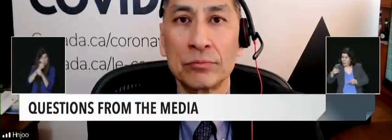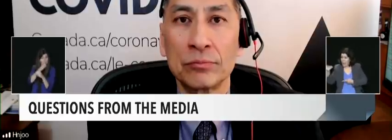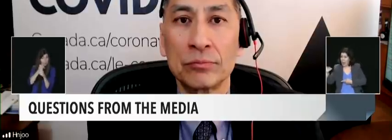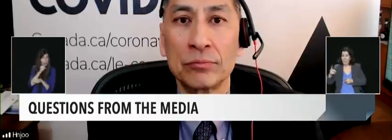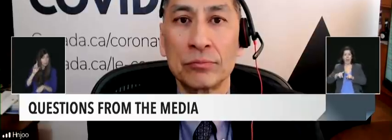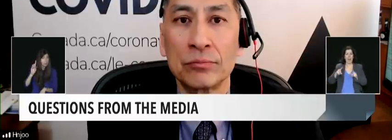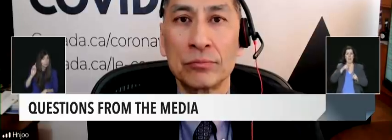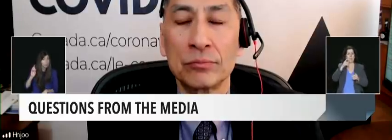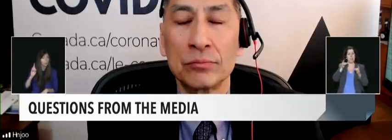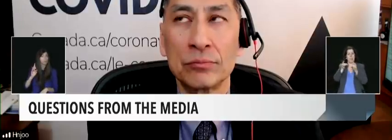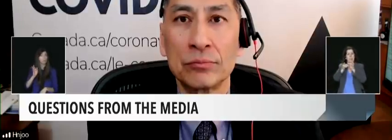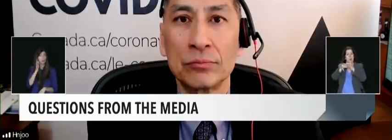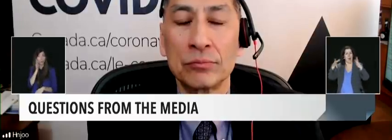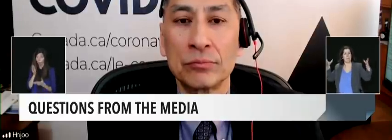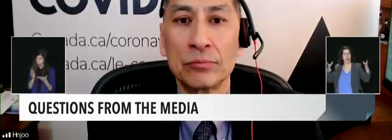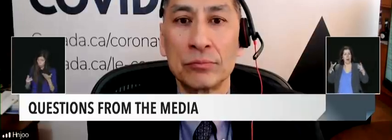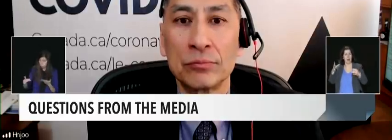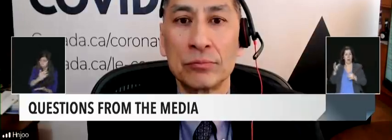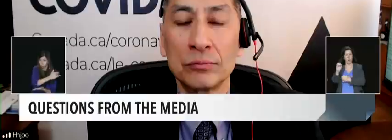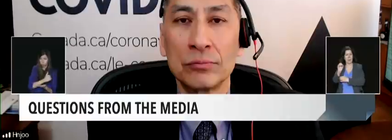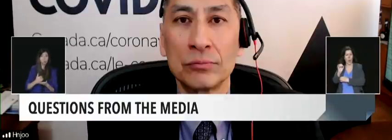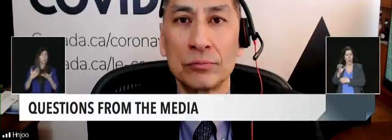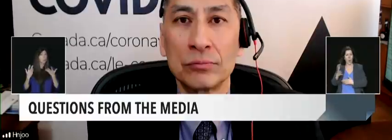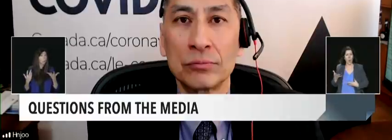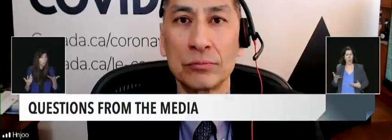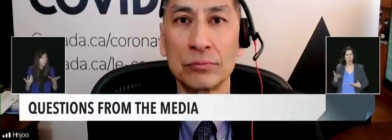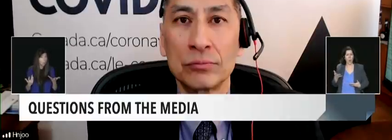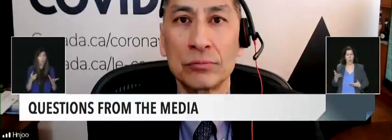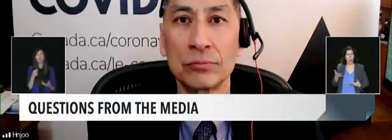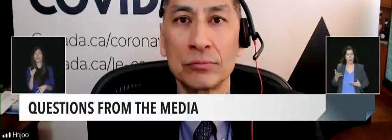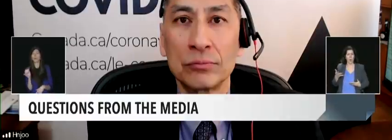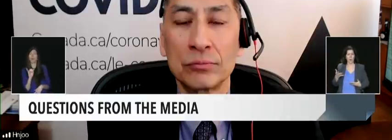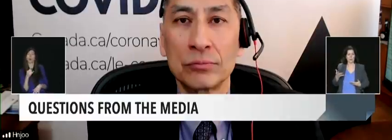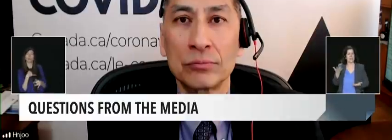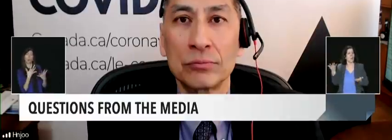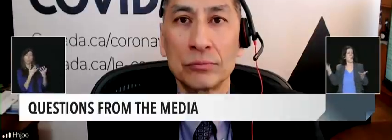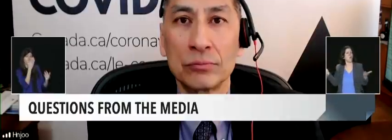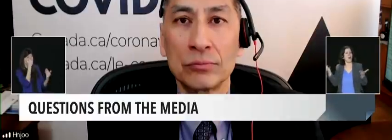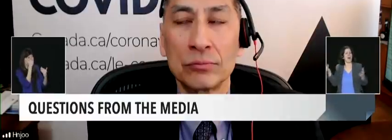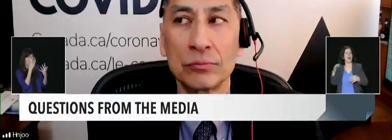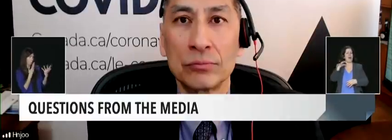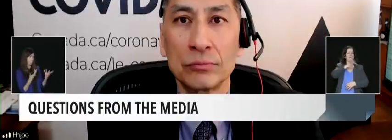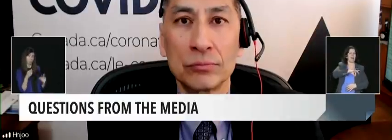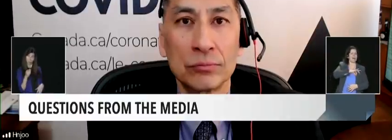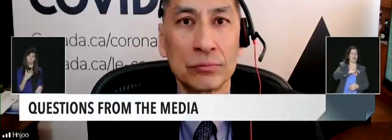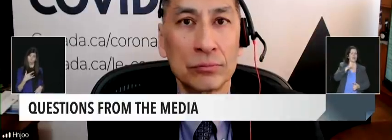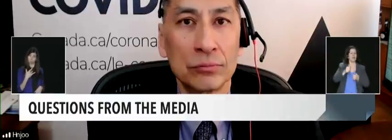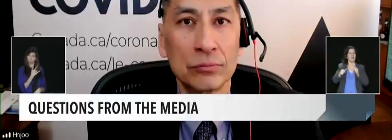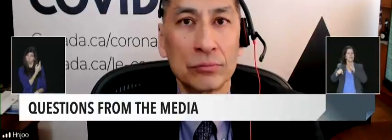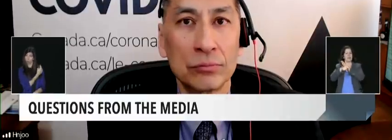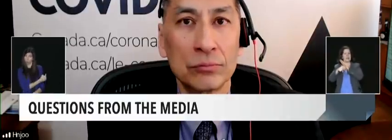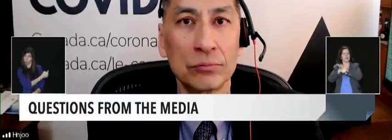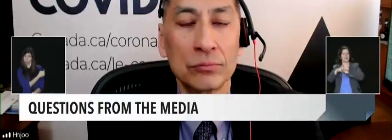hospitals may be less stretched compared to a non-COVID regular year now that we have this additional information?